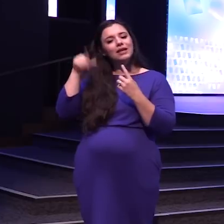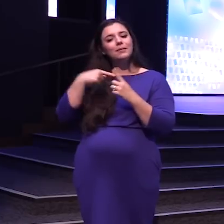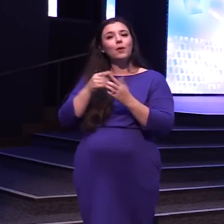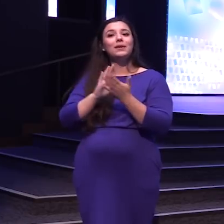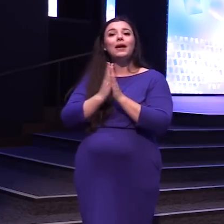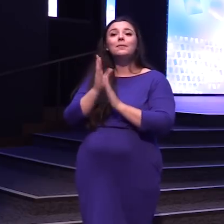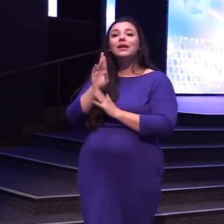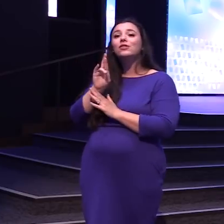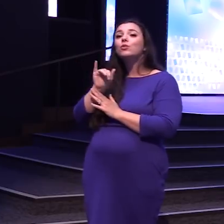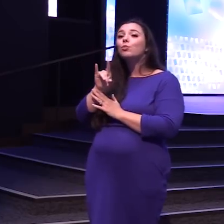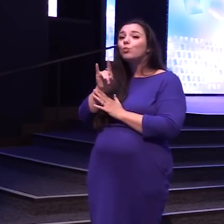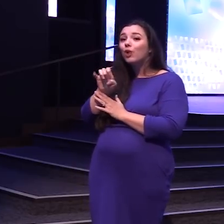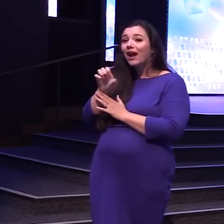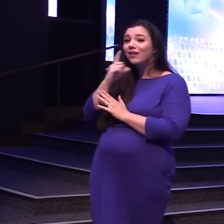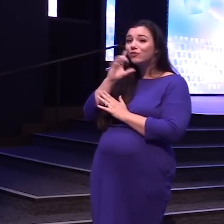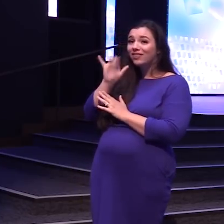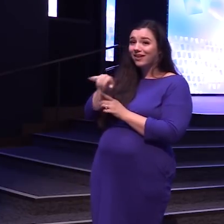bride